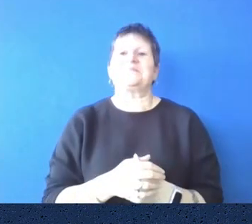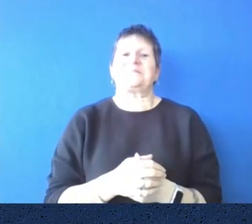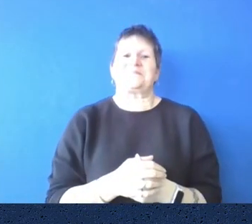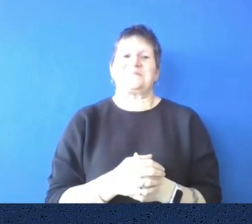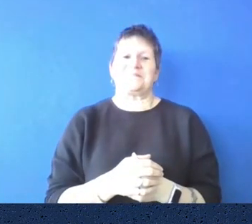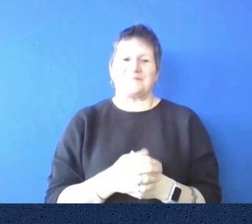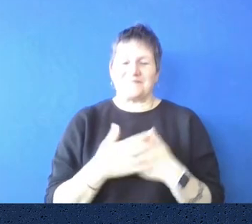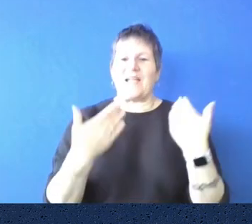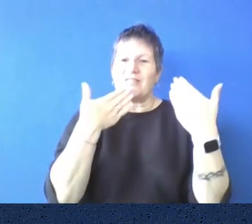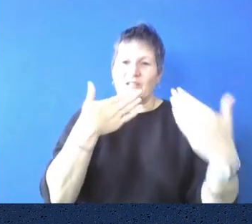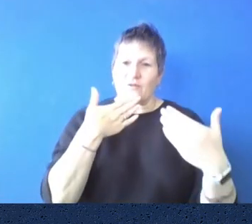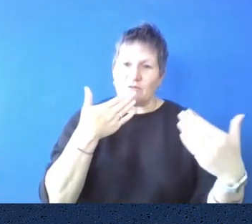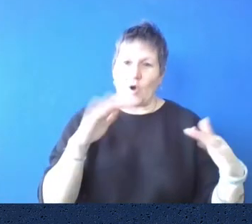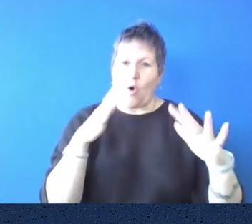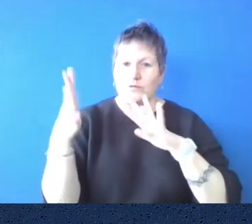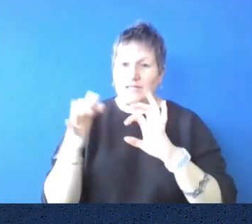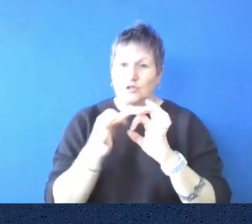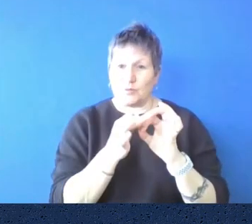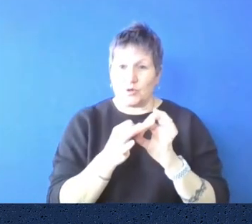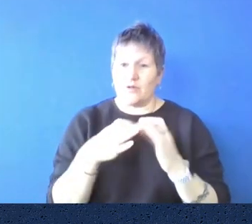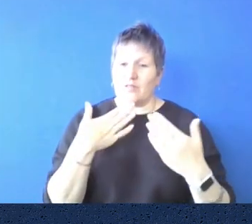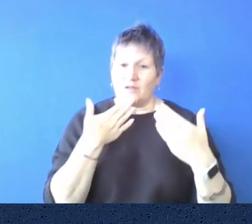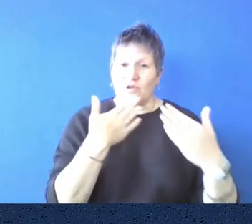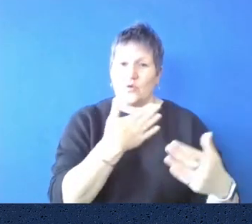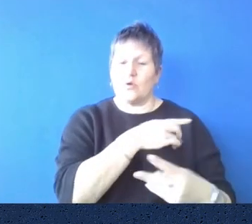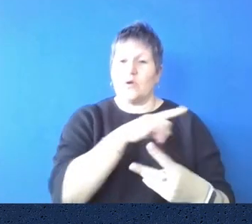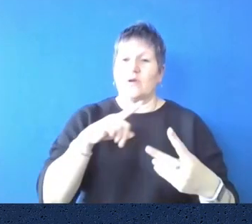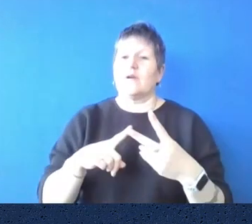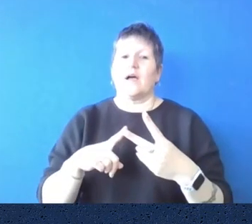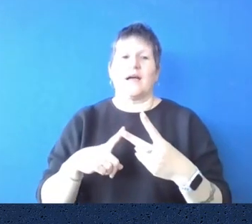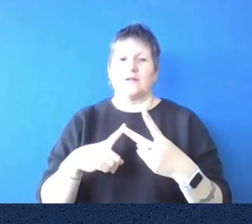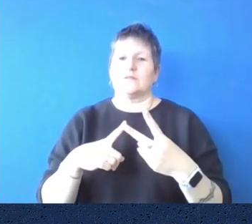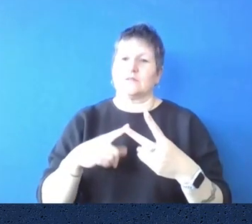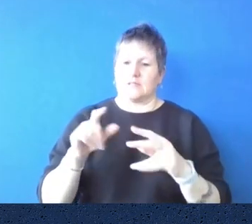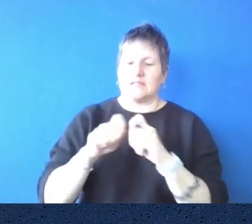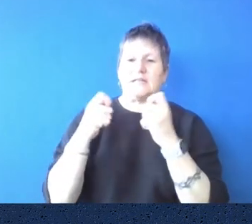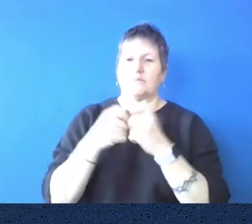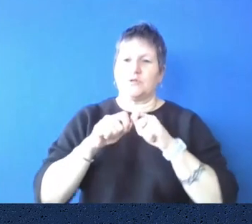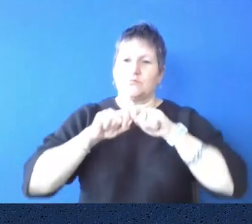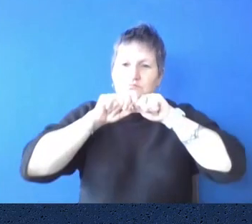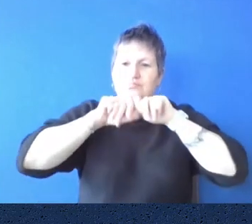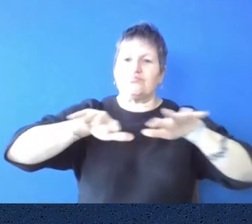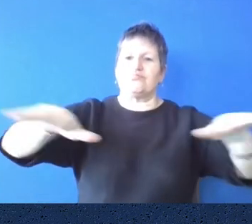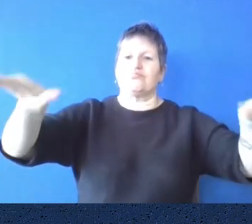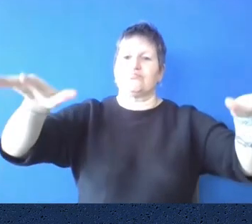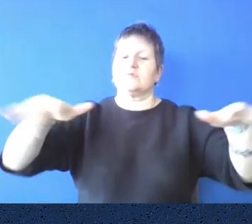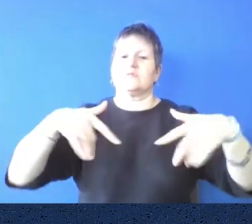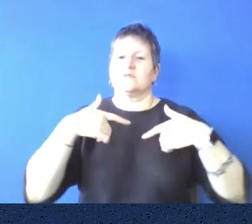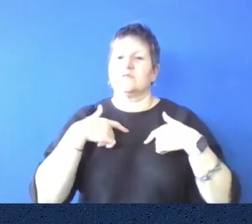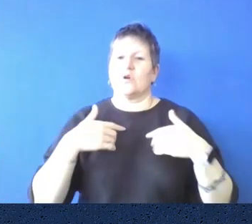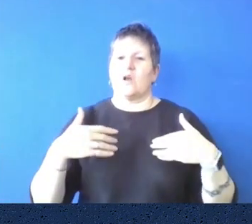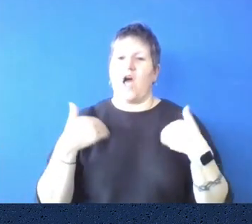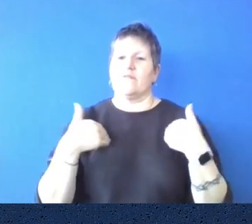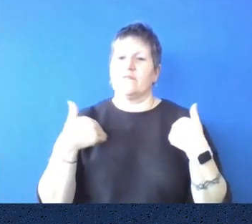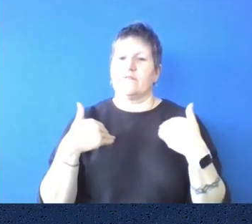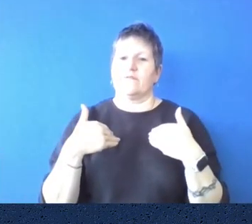our Auslan interpreters and to the broadcast team who did so much to put this event together.